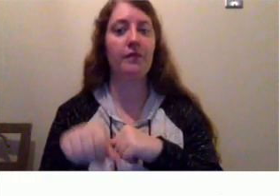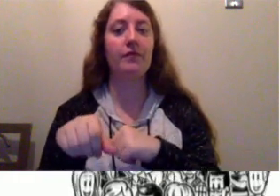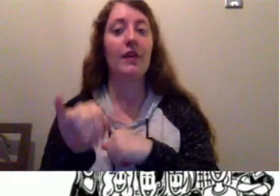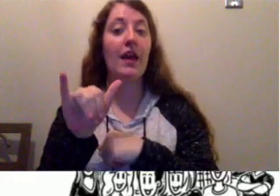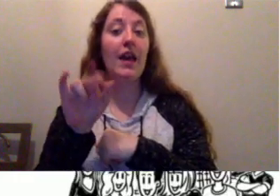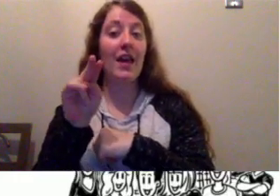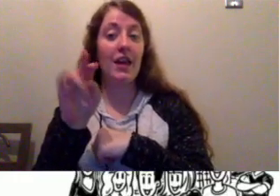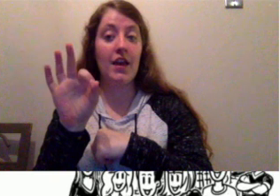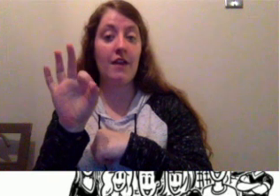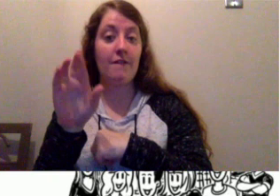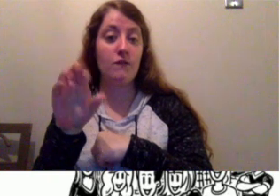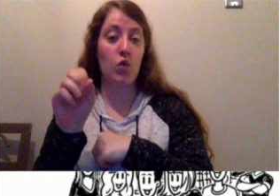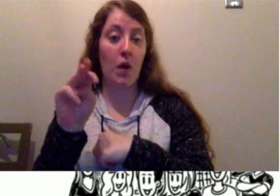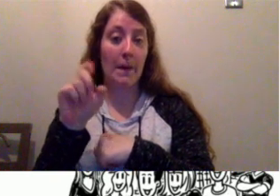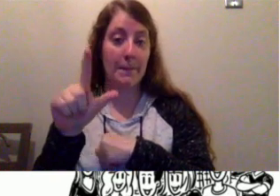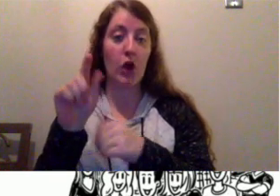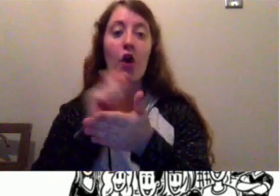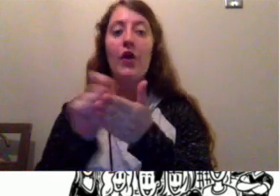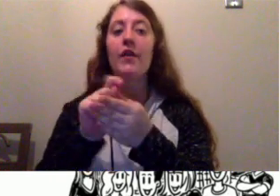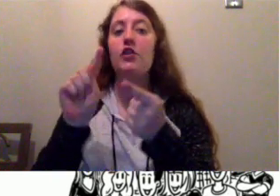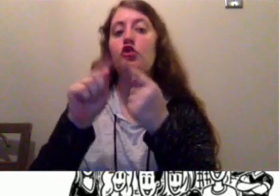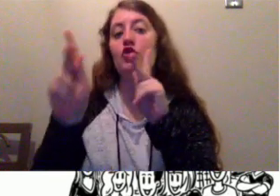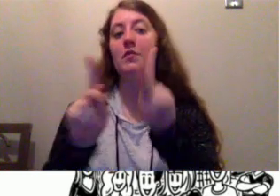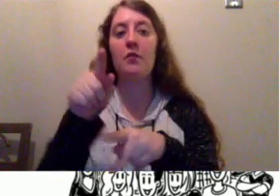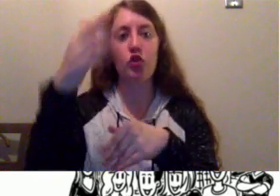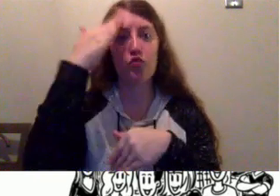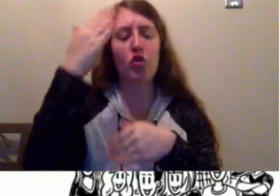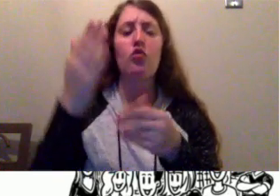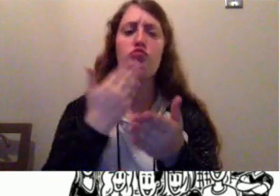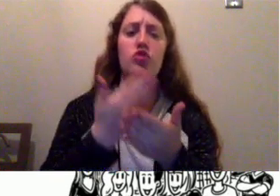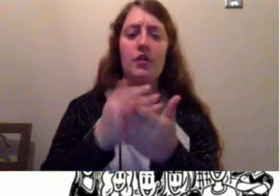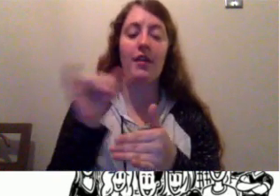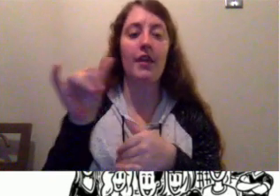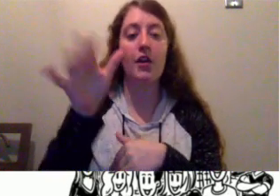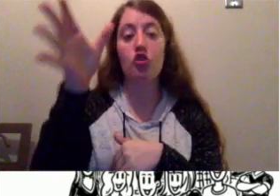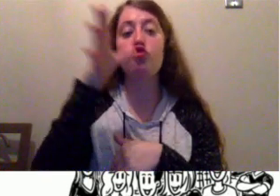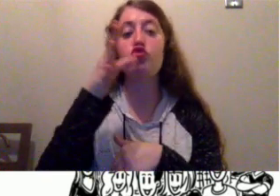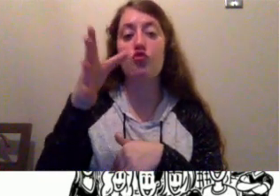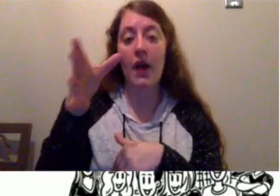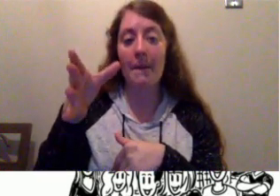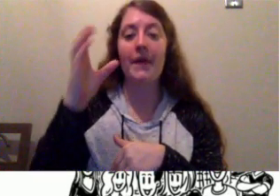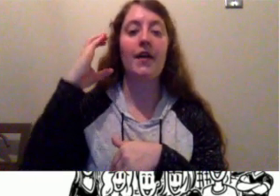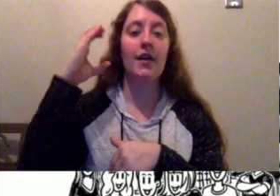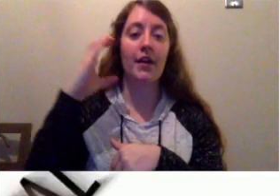are written to people you know well, like your grandma, cousin, or friend.